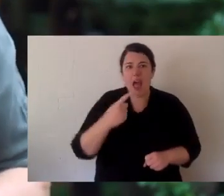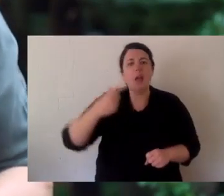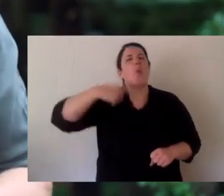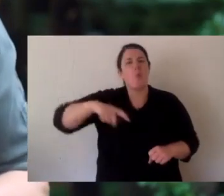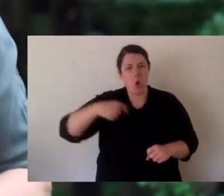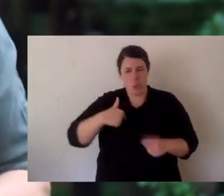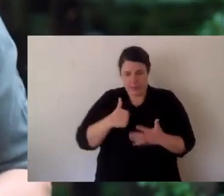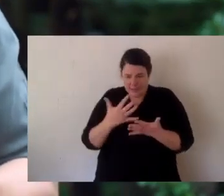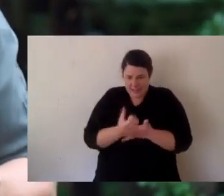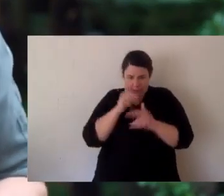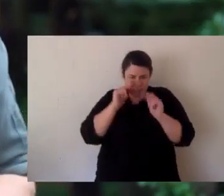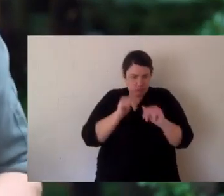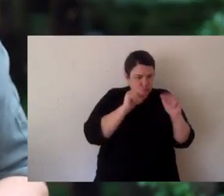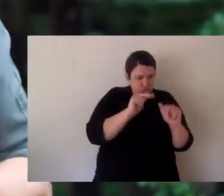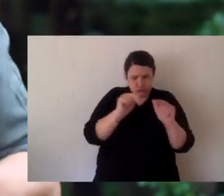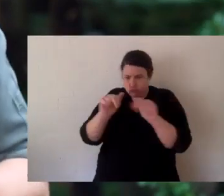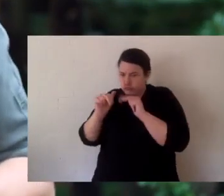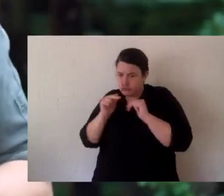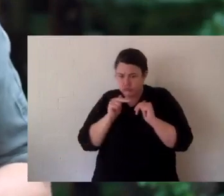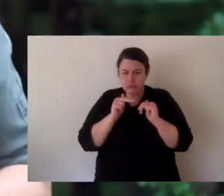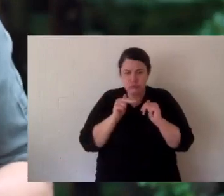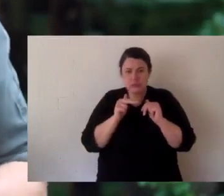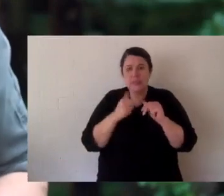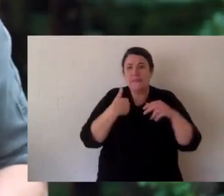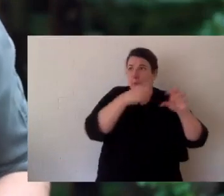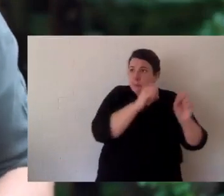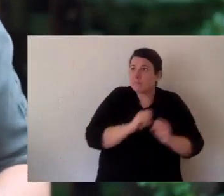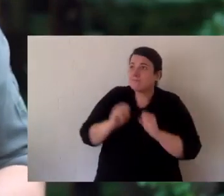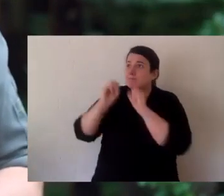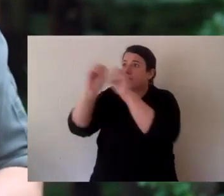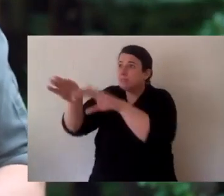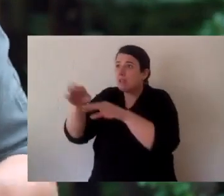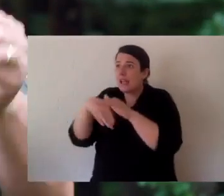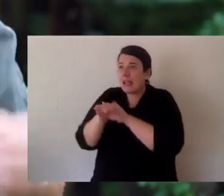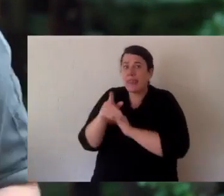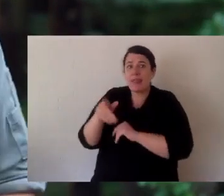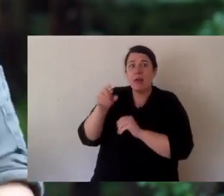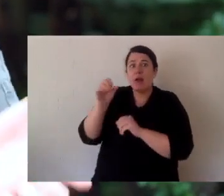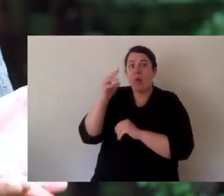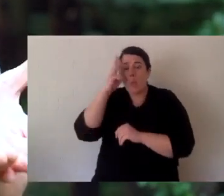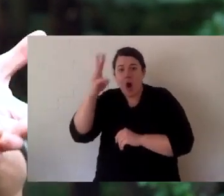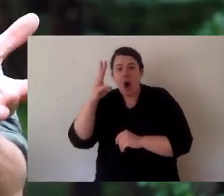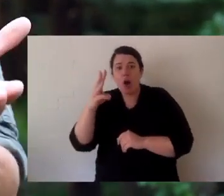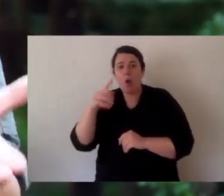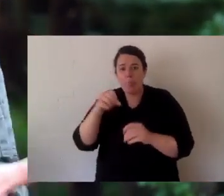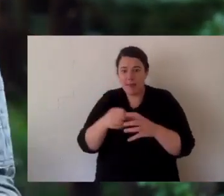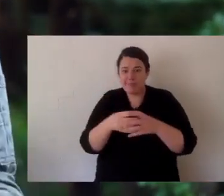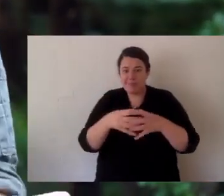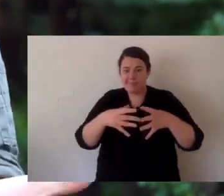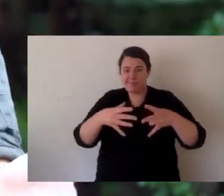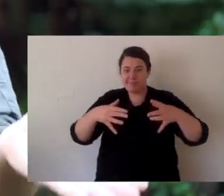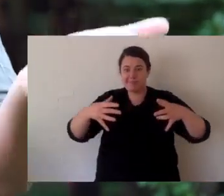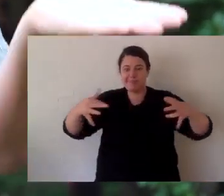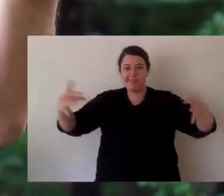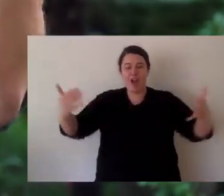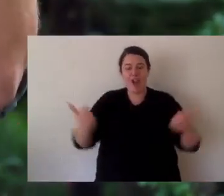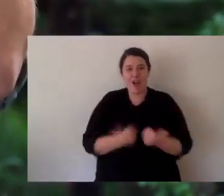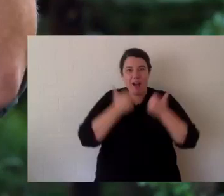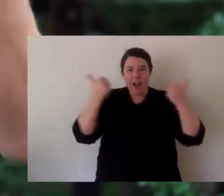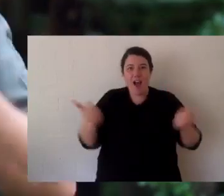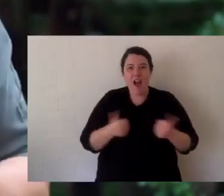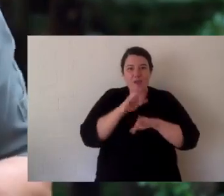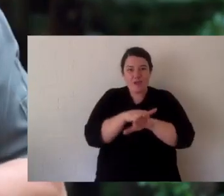because we've got them safe. The fox can't eat the eggs because we've got them safe. And if we can get them back in the water, we can really